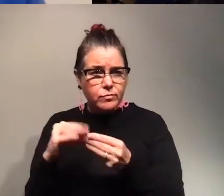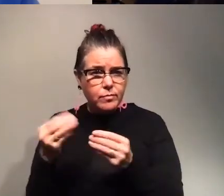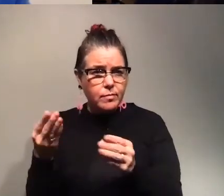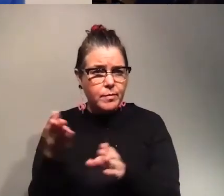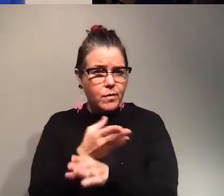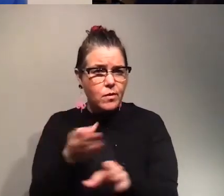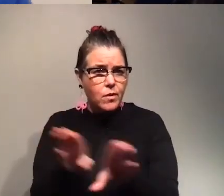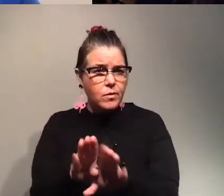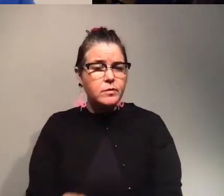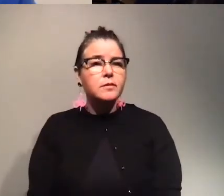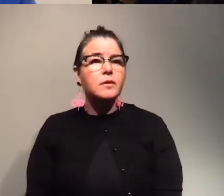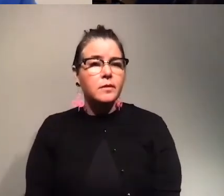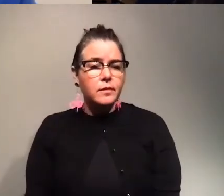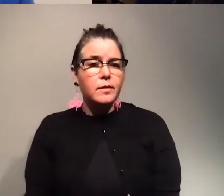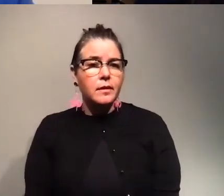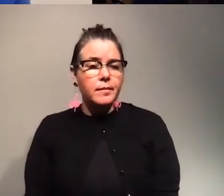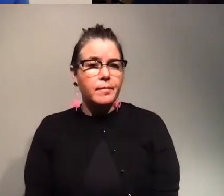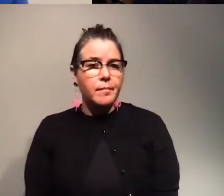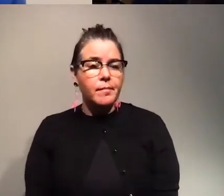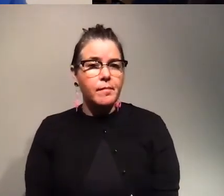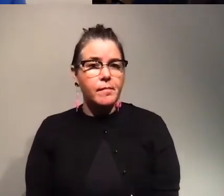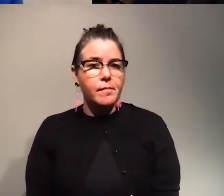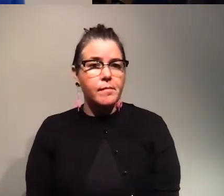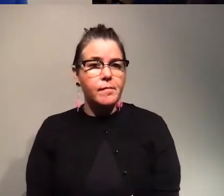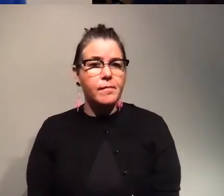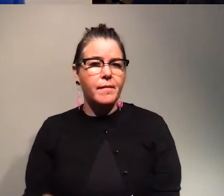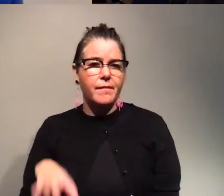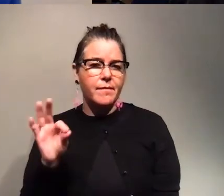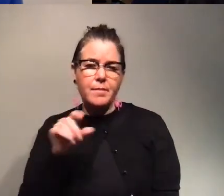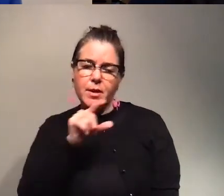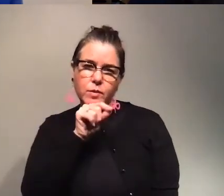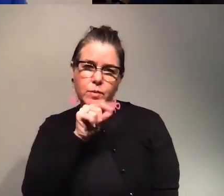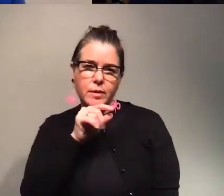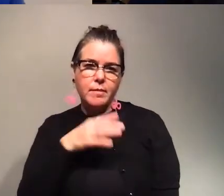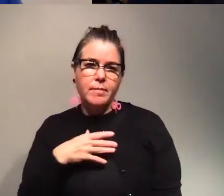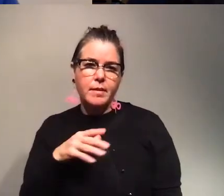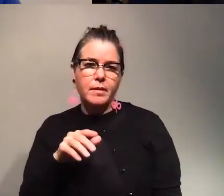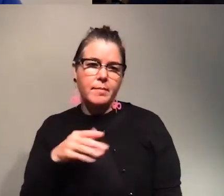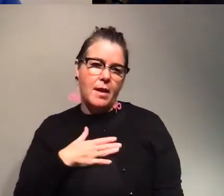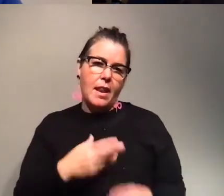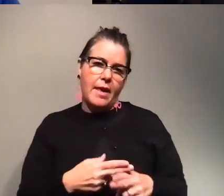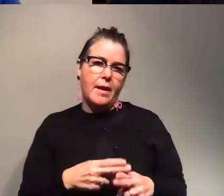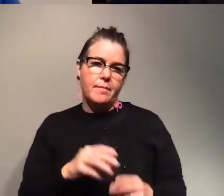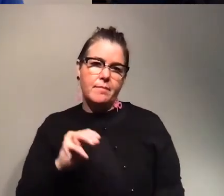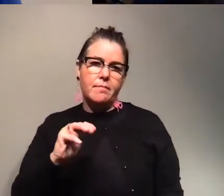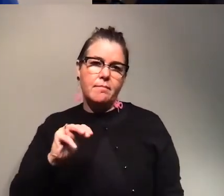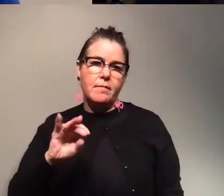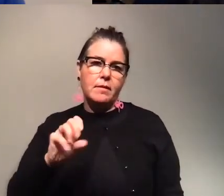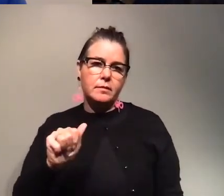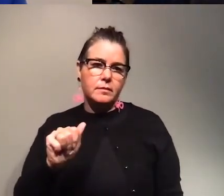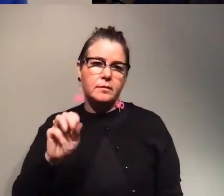yes so um i you can find me too there my handle is my name actually melissa more